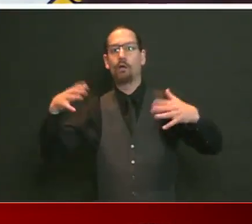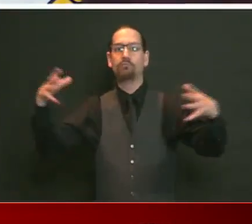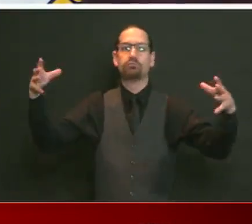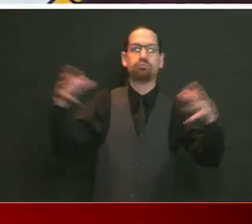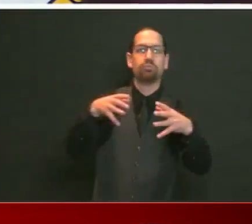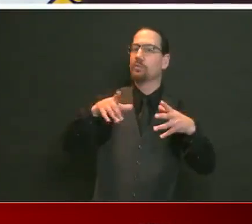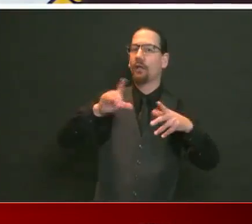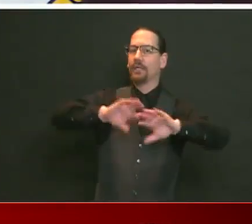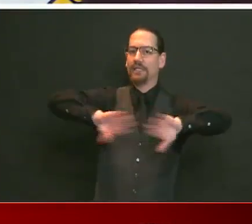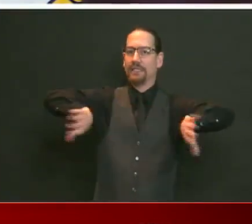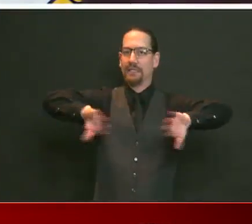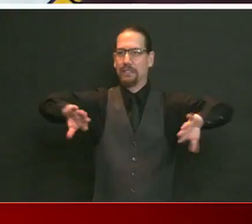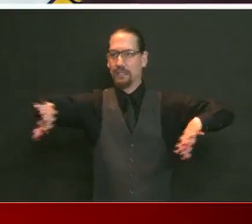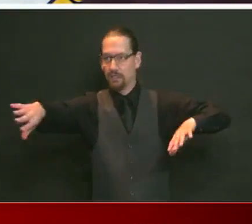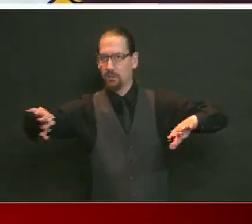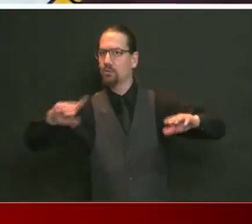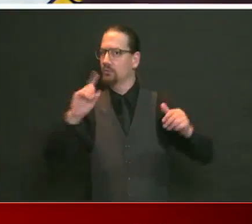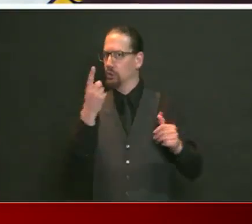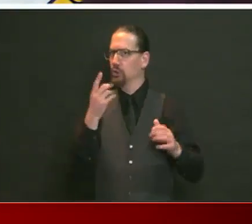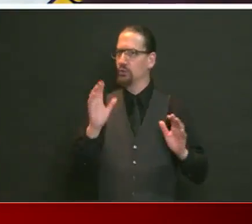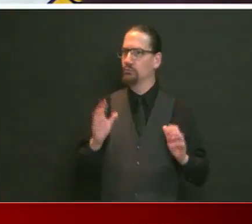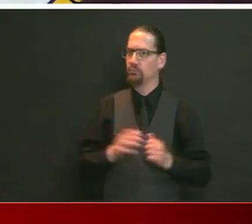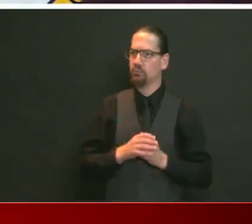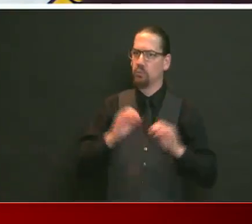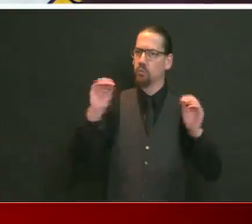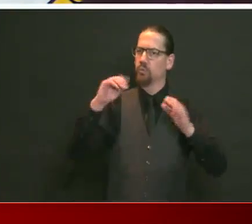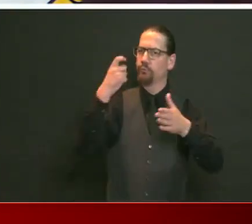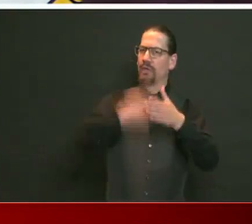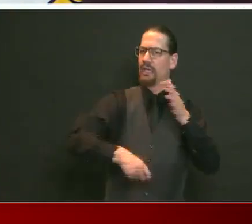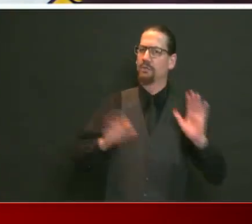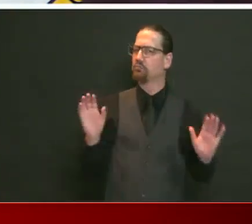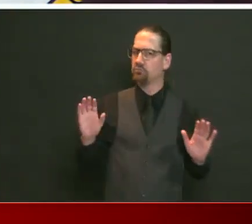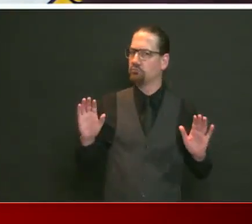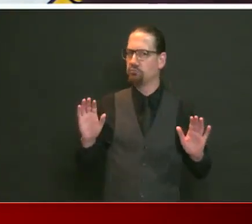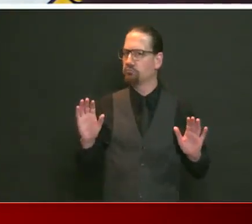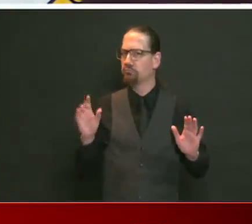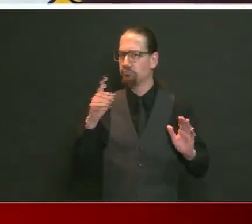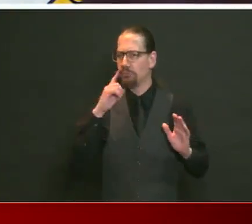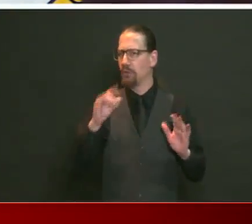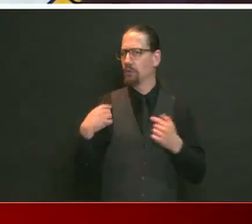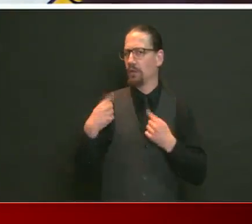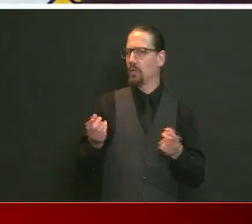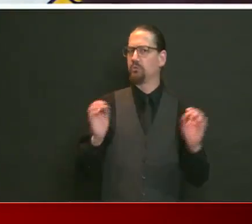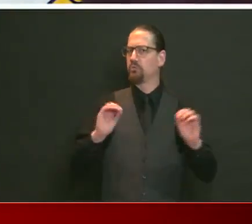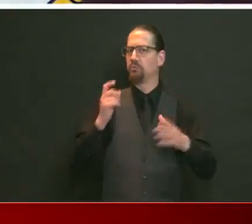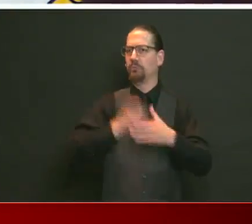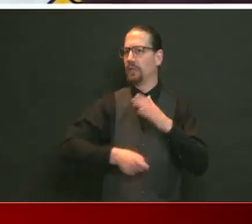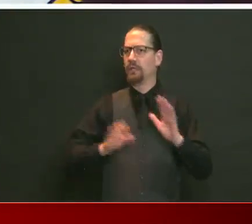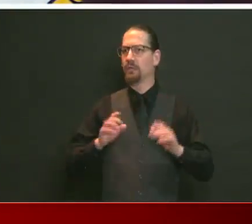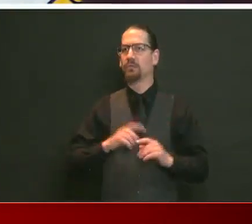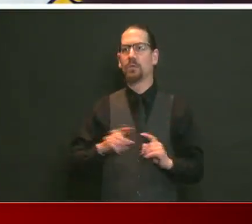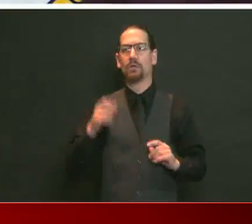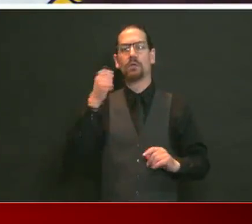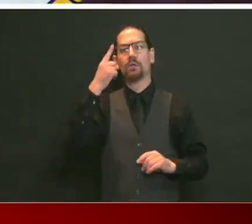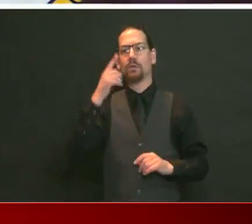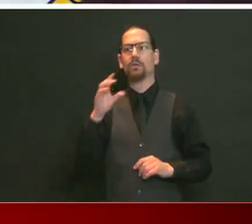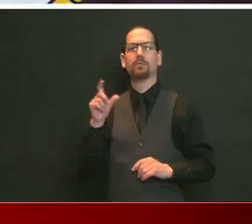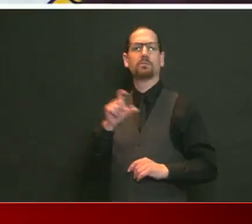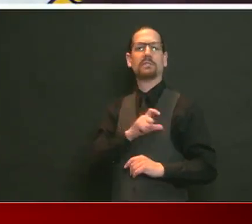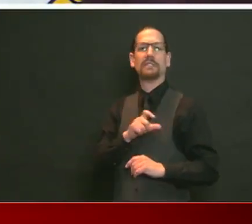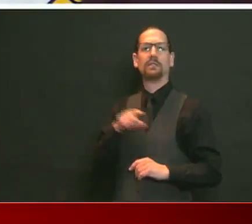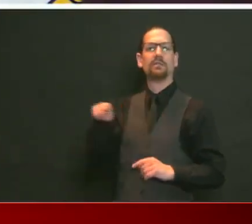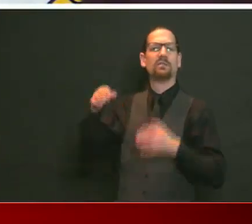without fining folks. So at this point, I have to leave it to the discretion of local law enforcement. They're the ones who are the